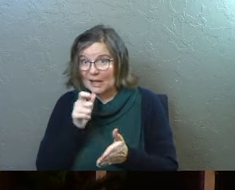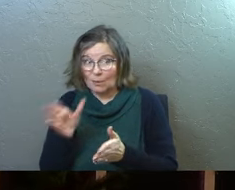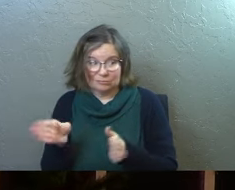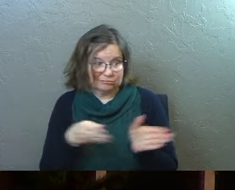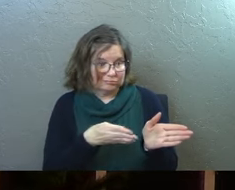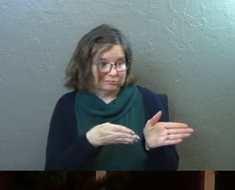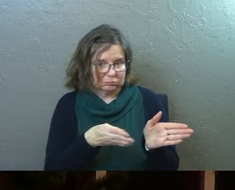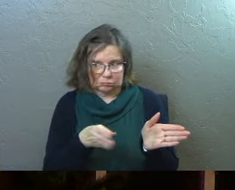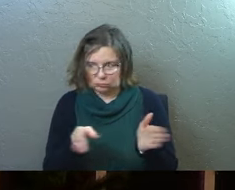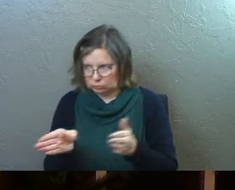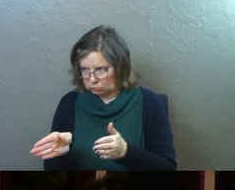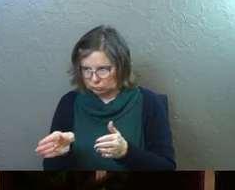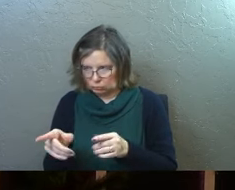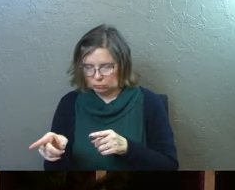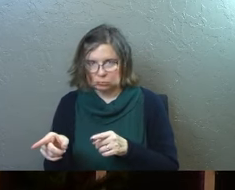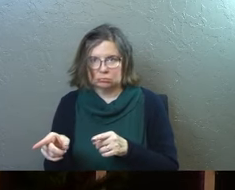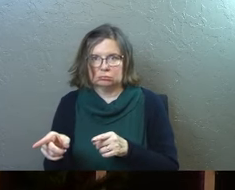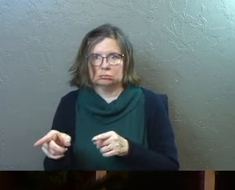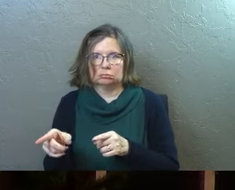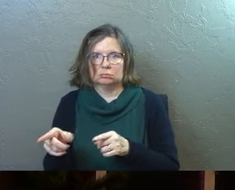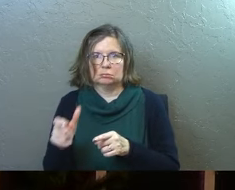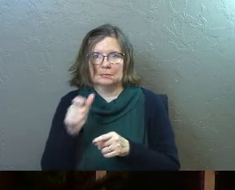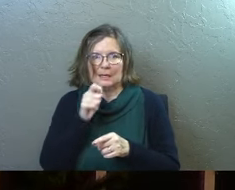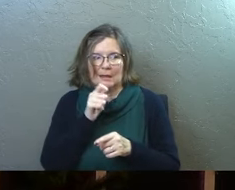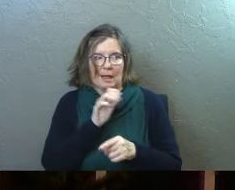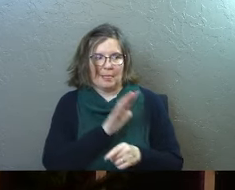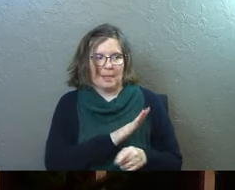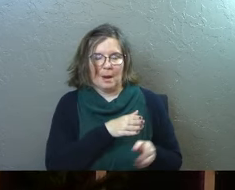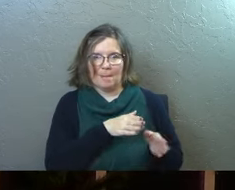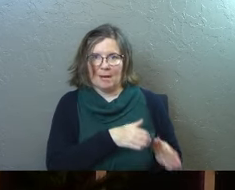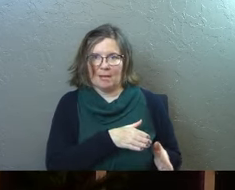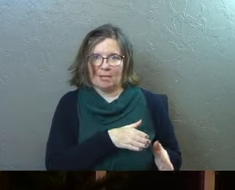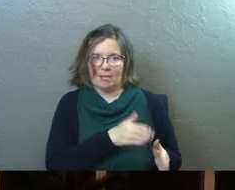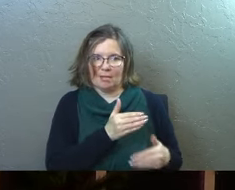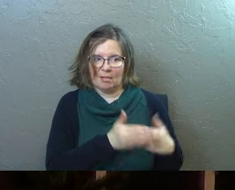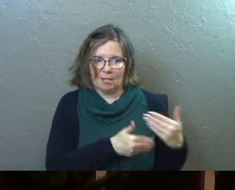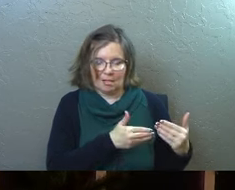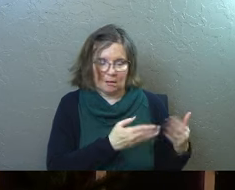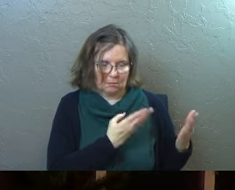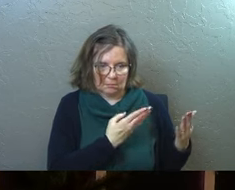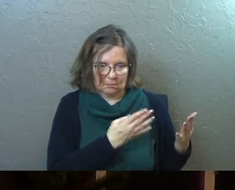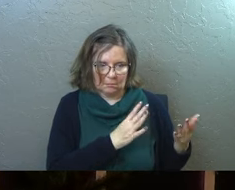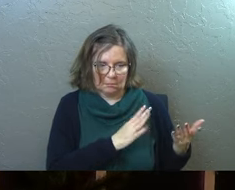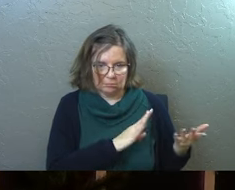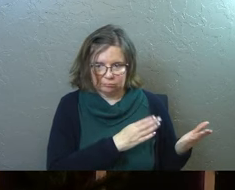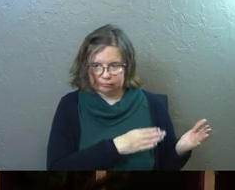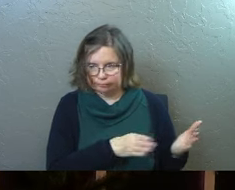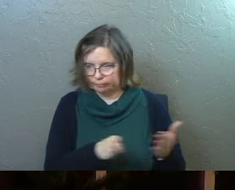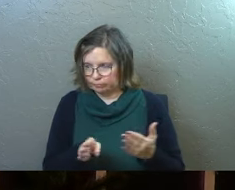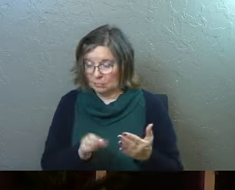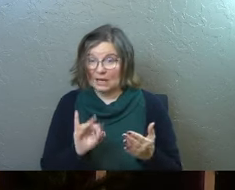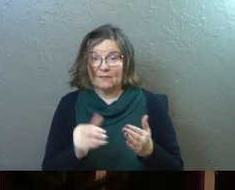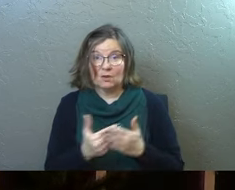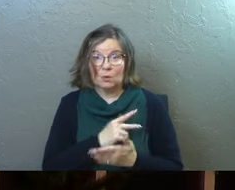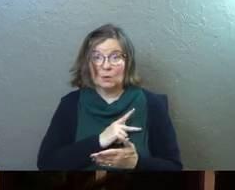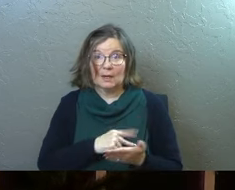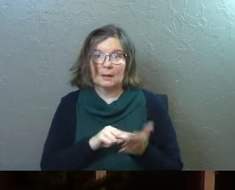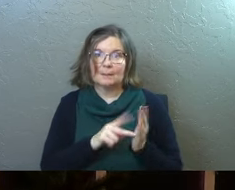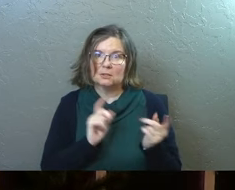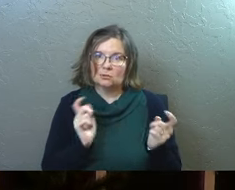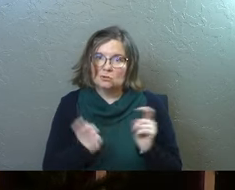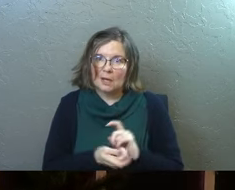wasn't your path. And he brought a path that wasn't their path. And if a new King was here, things were going to change